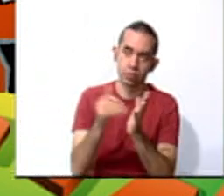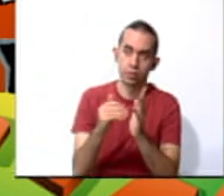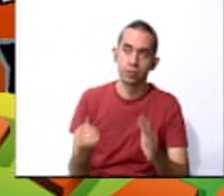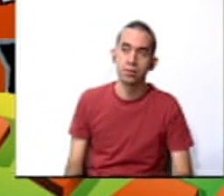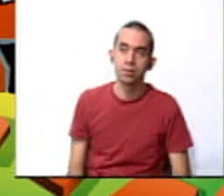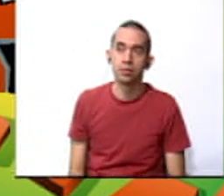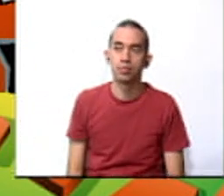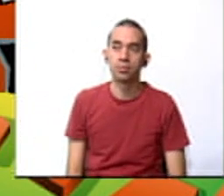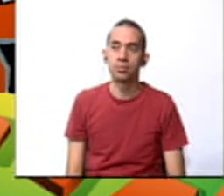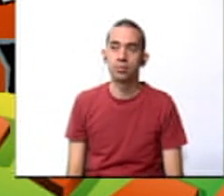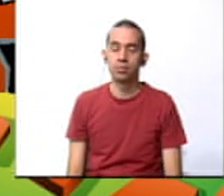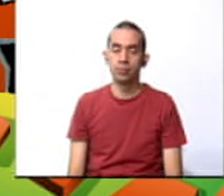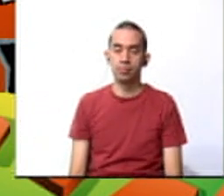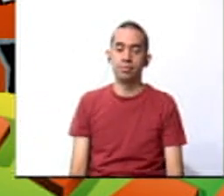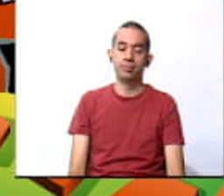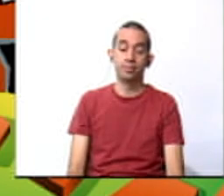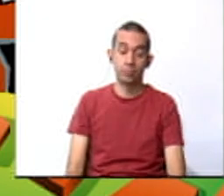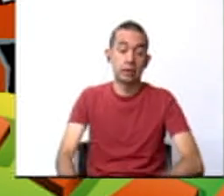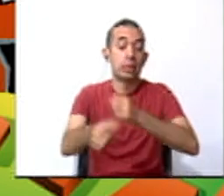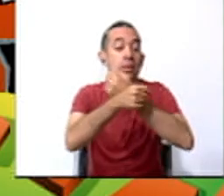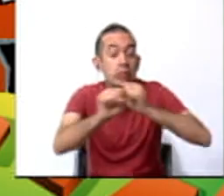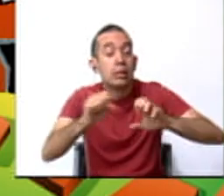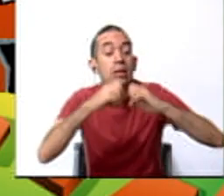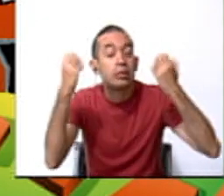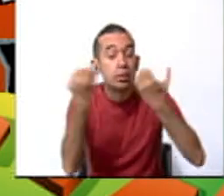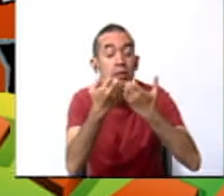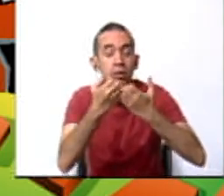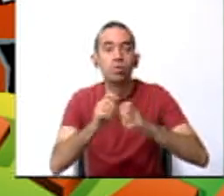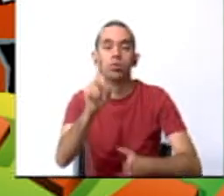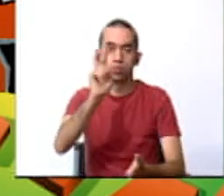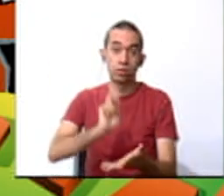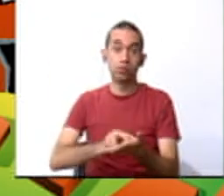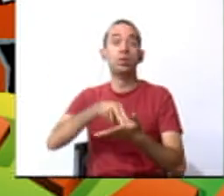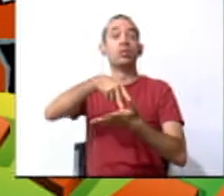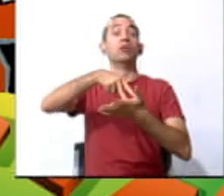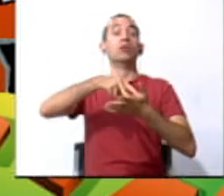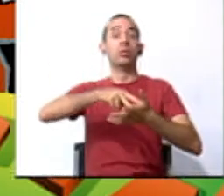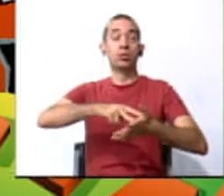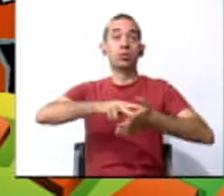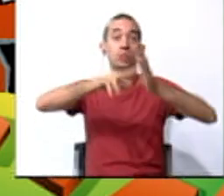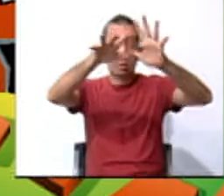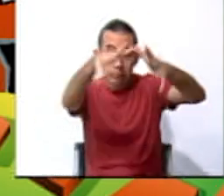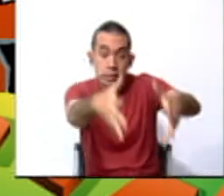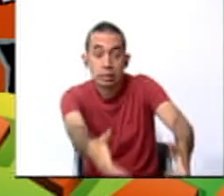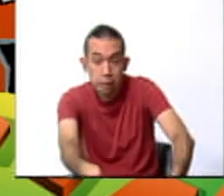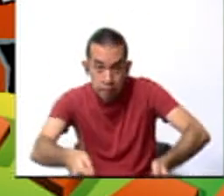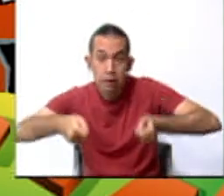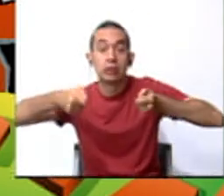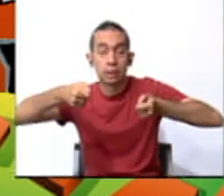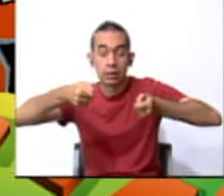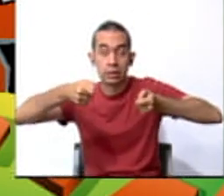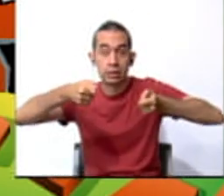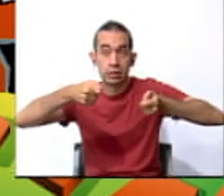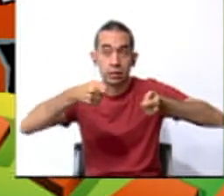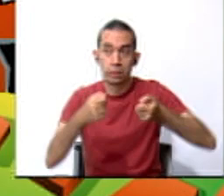if I say rescue team, you stand up and put your hands down like helping someone. And if I